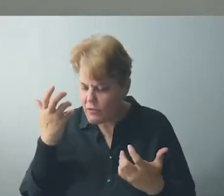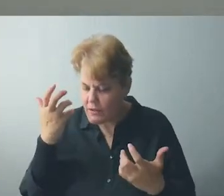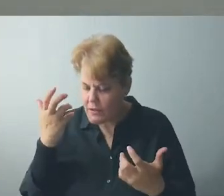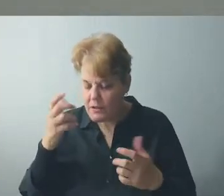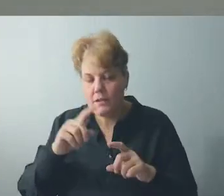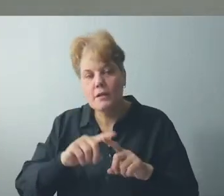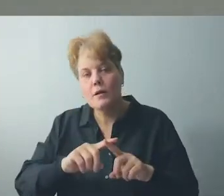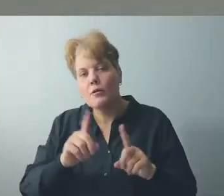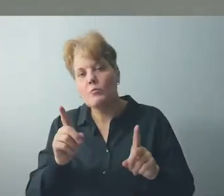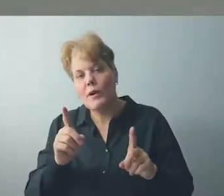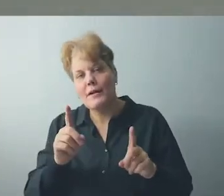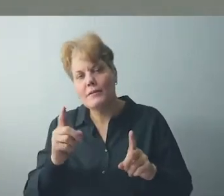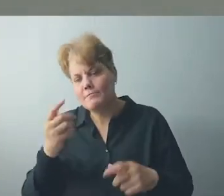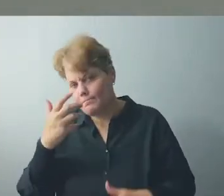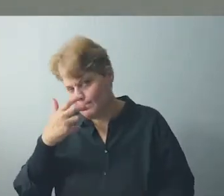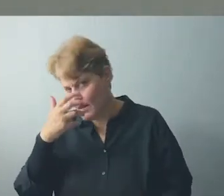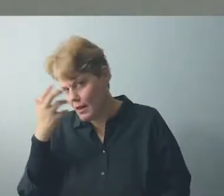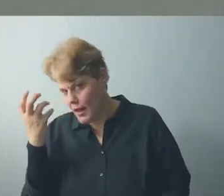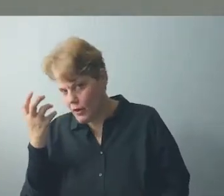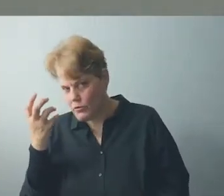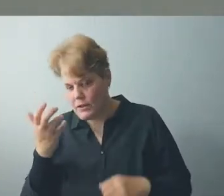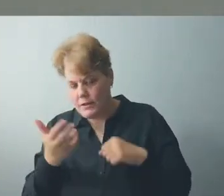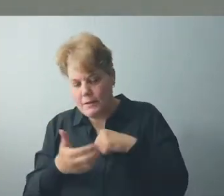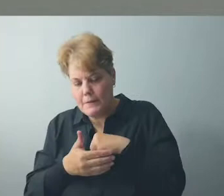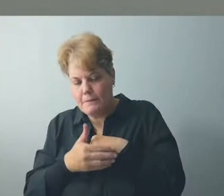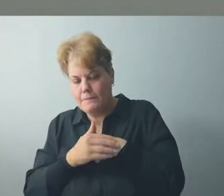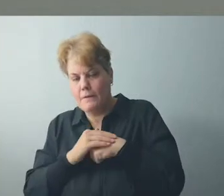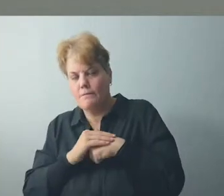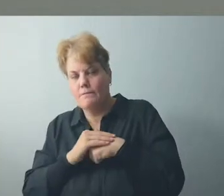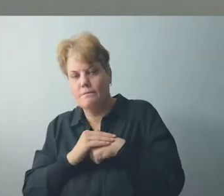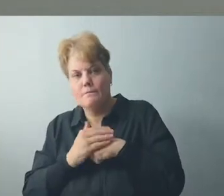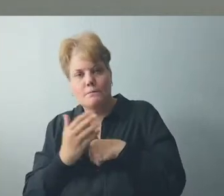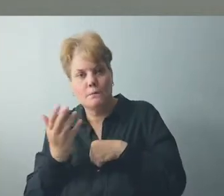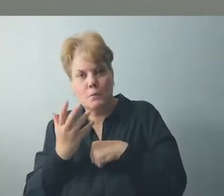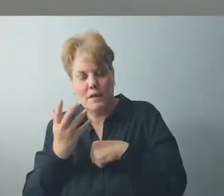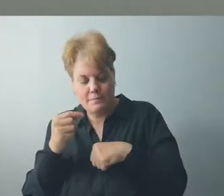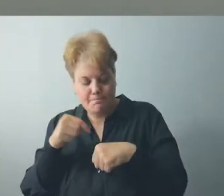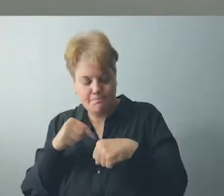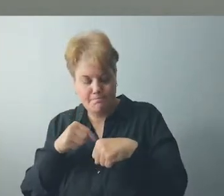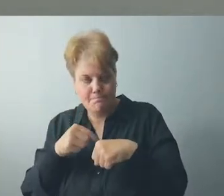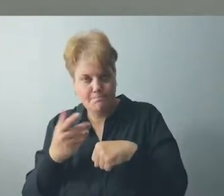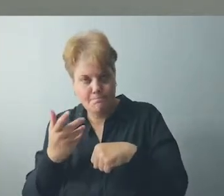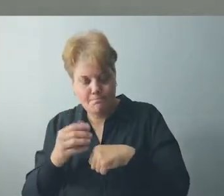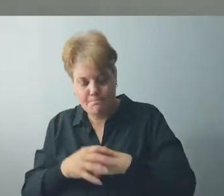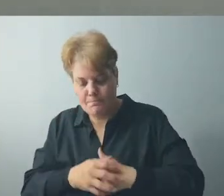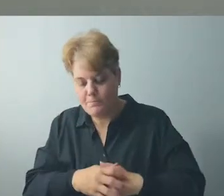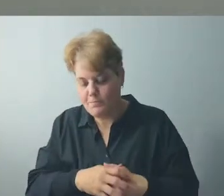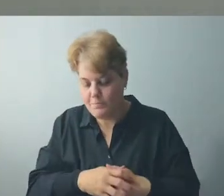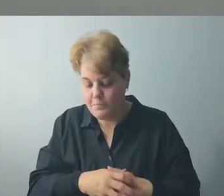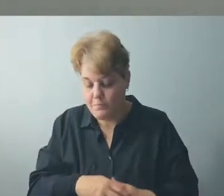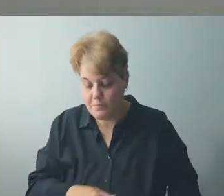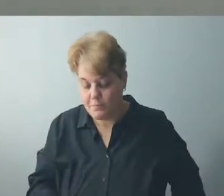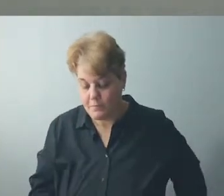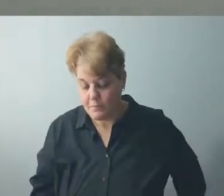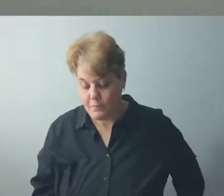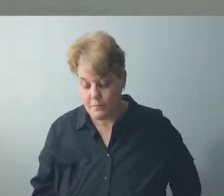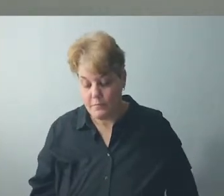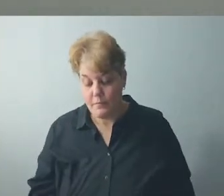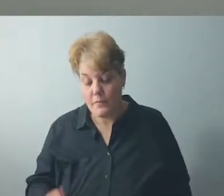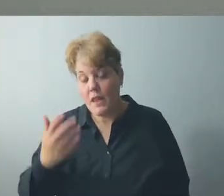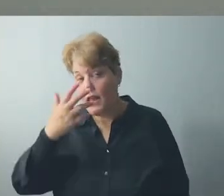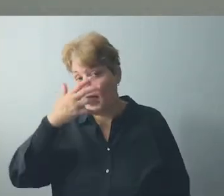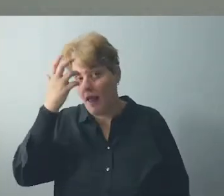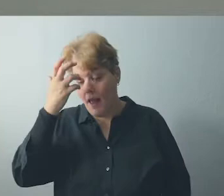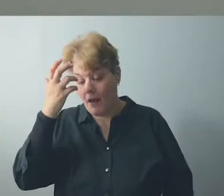anger is not the primary emotion that we're experiencing most of the time. The primary emotion behind anger is our